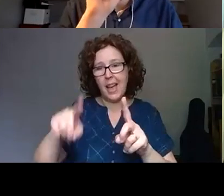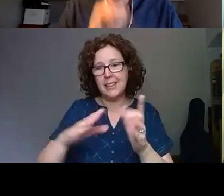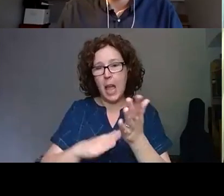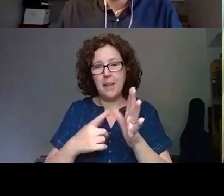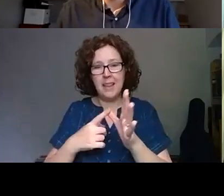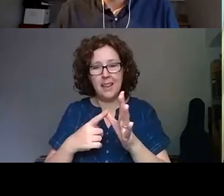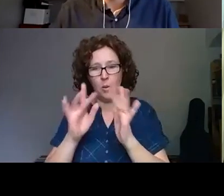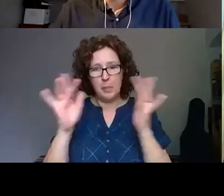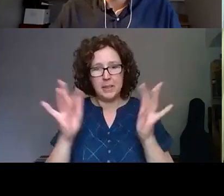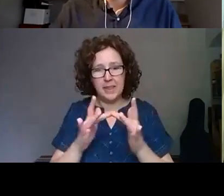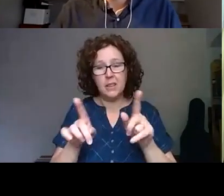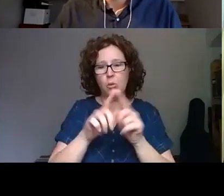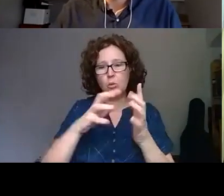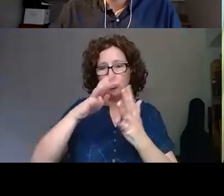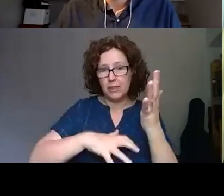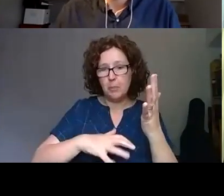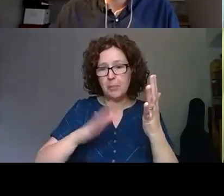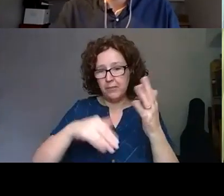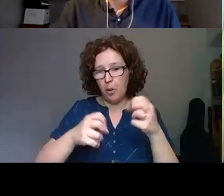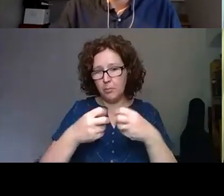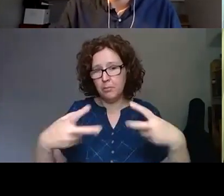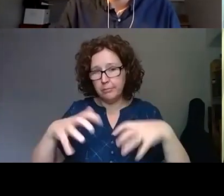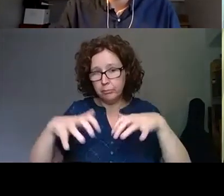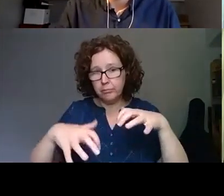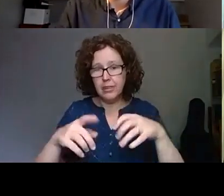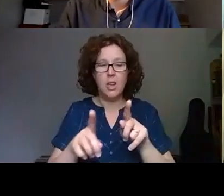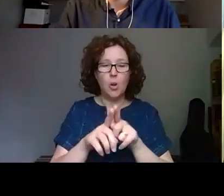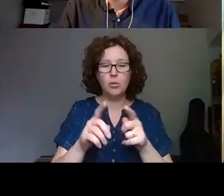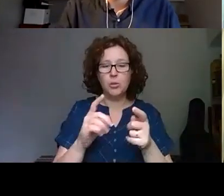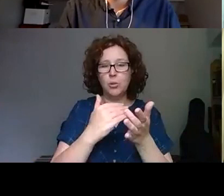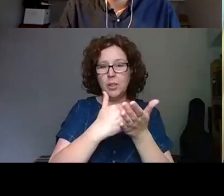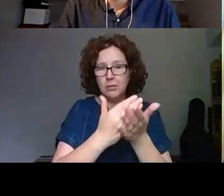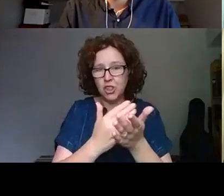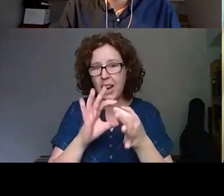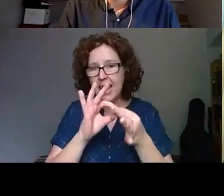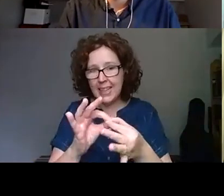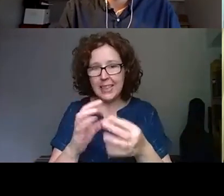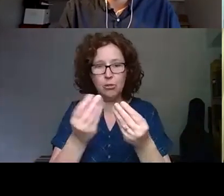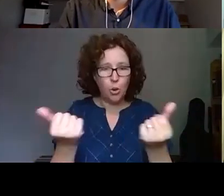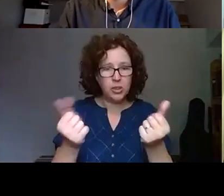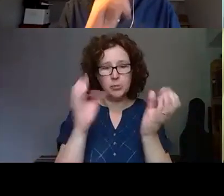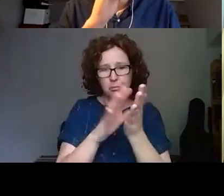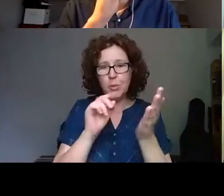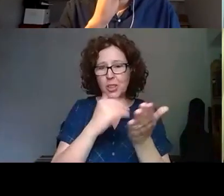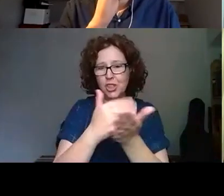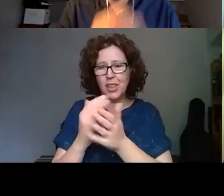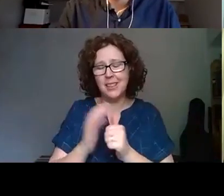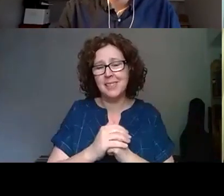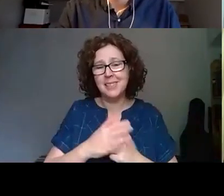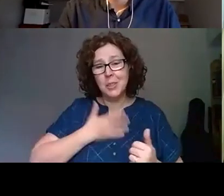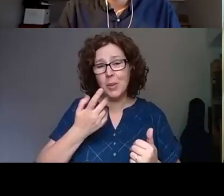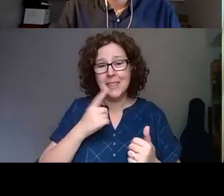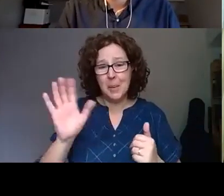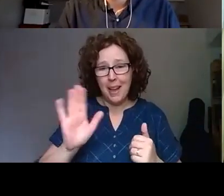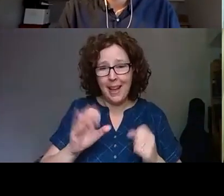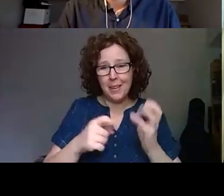as well as a transcript and we will also be sharing the links and resources that were shared today. And so I hate to say farewell, but